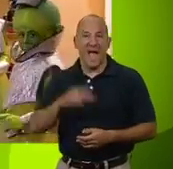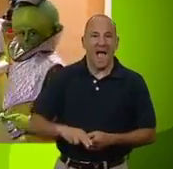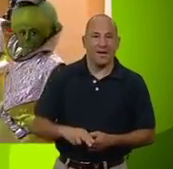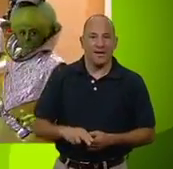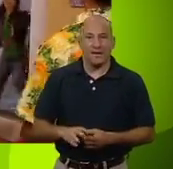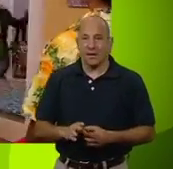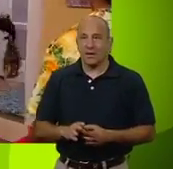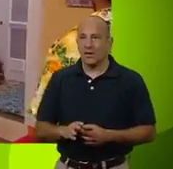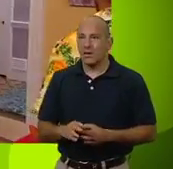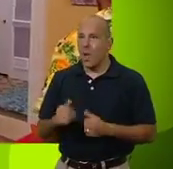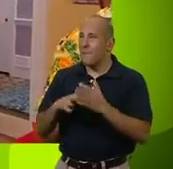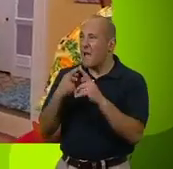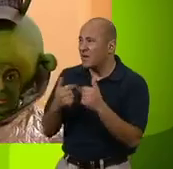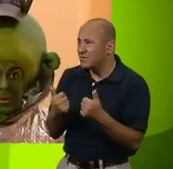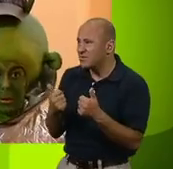How was Matt?